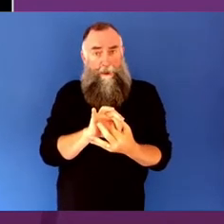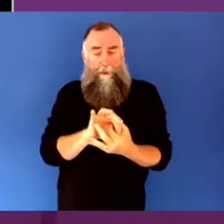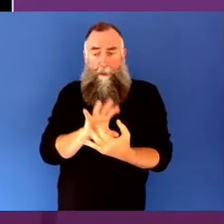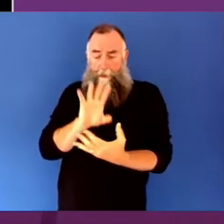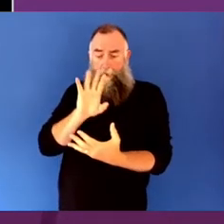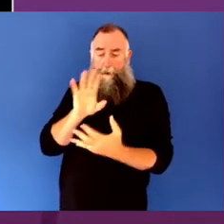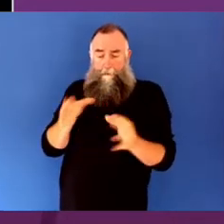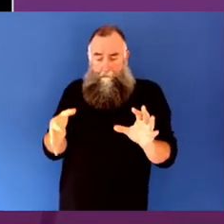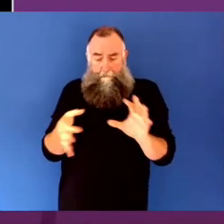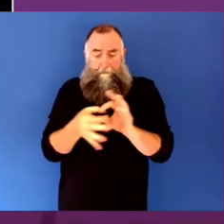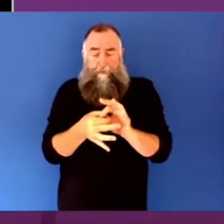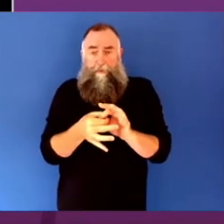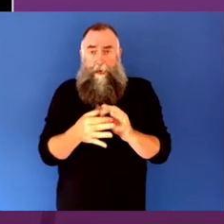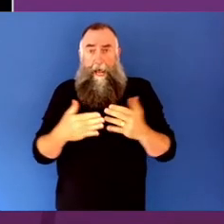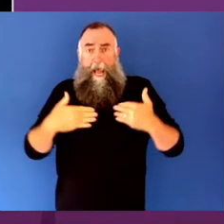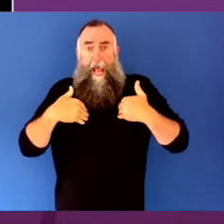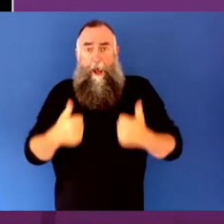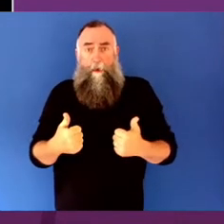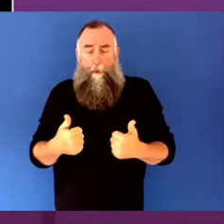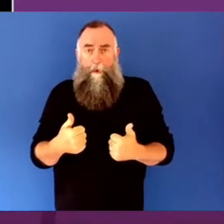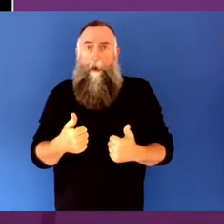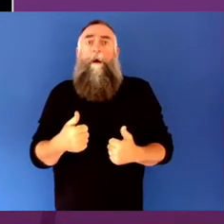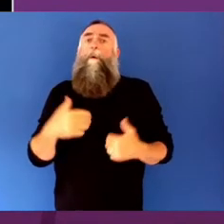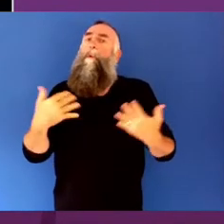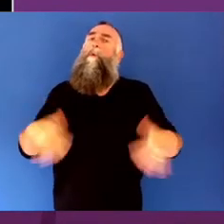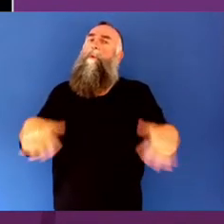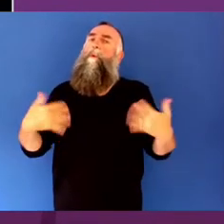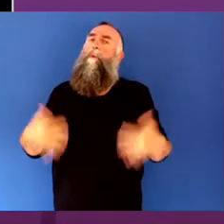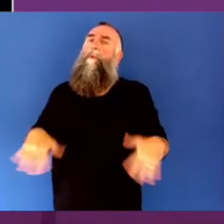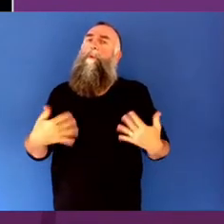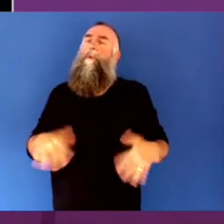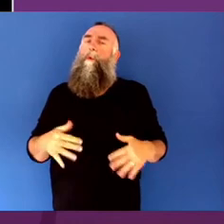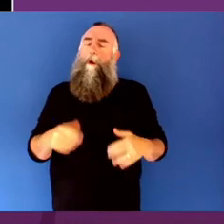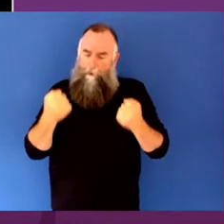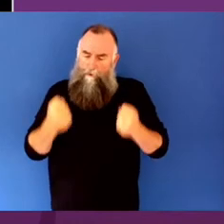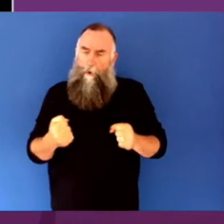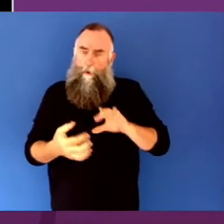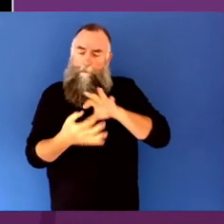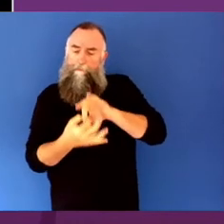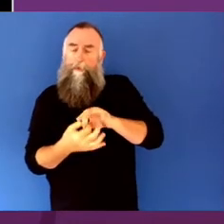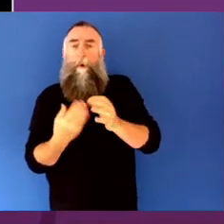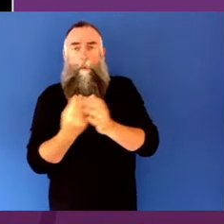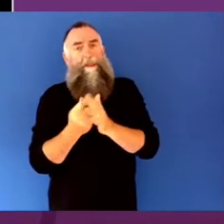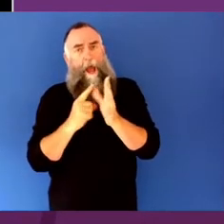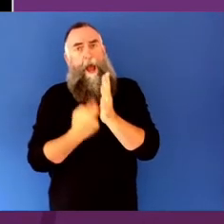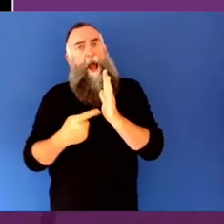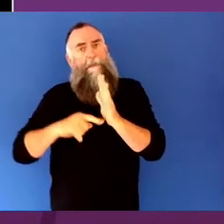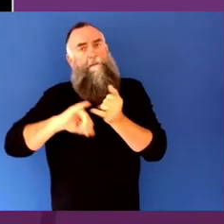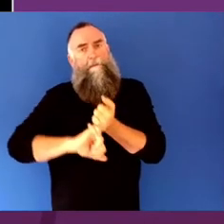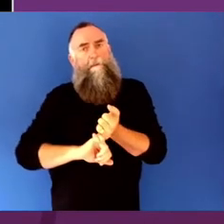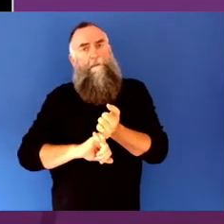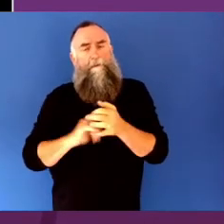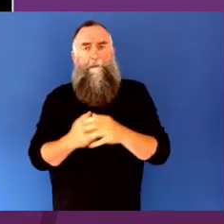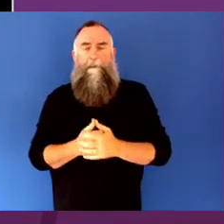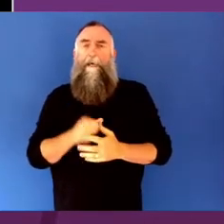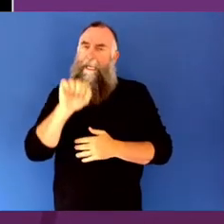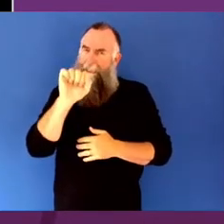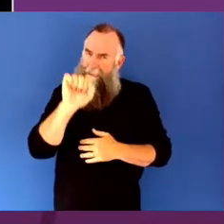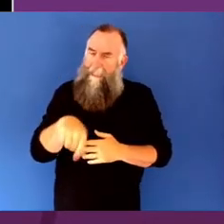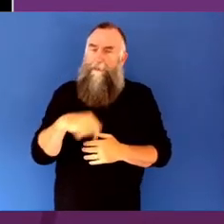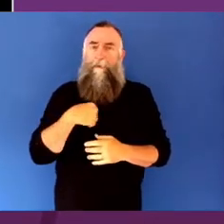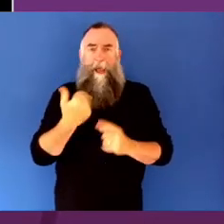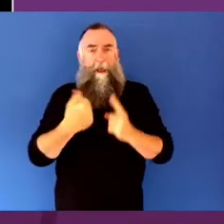of people engaging with the arts. It is well understood that there's a positive connection between